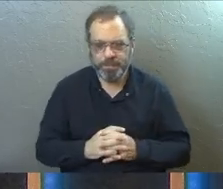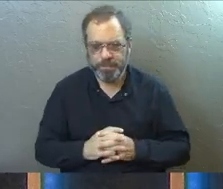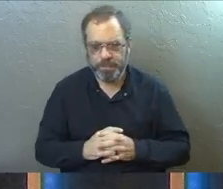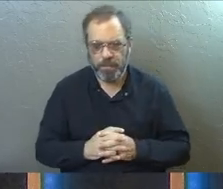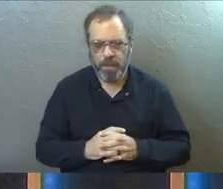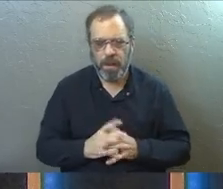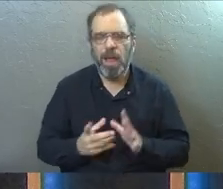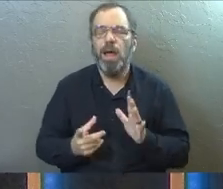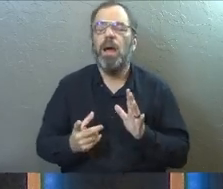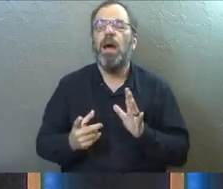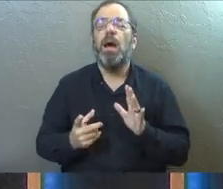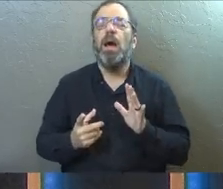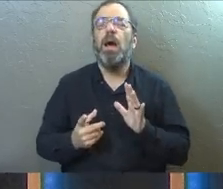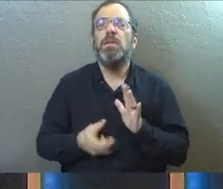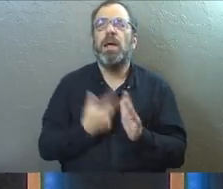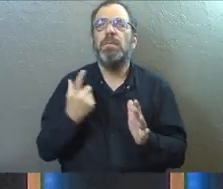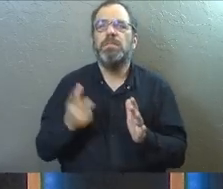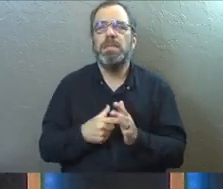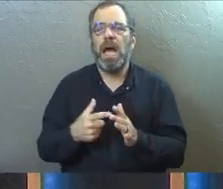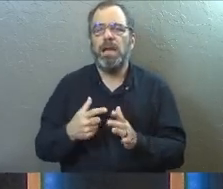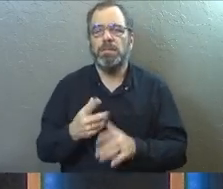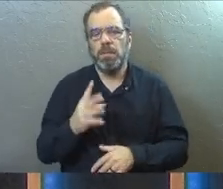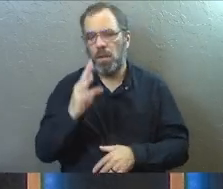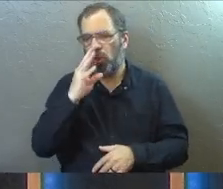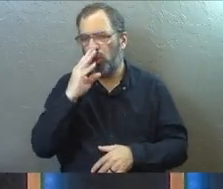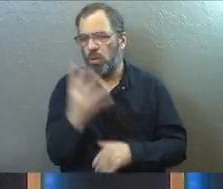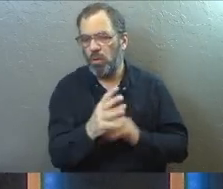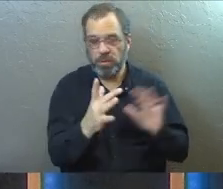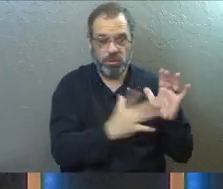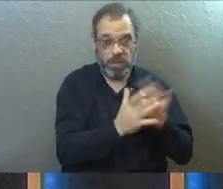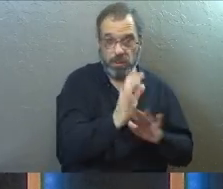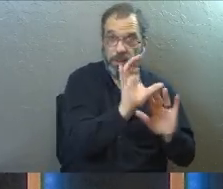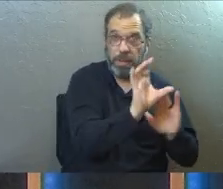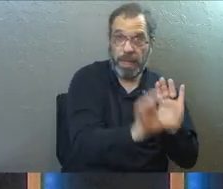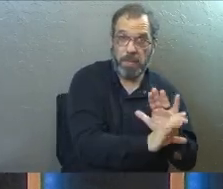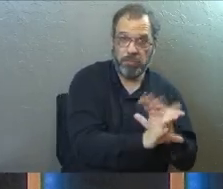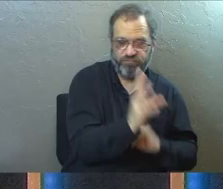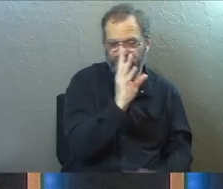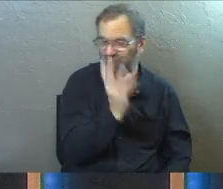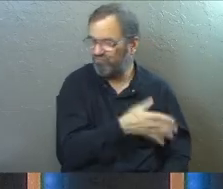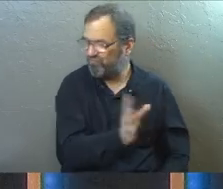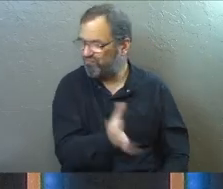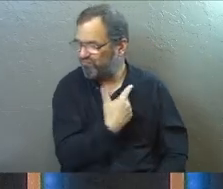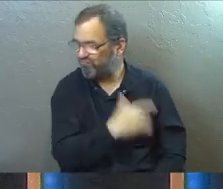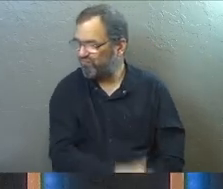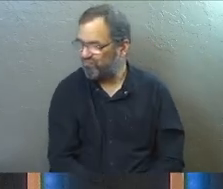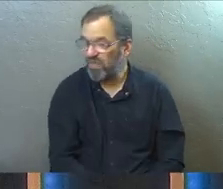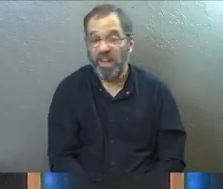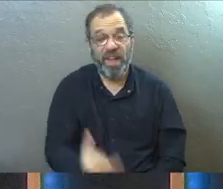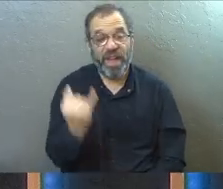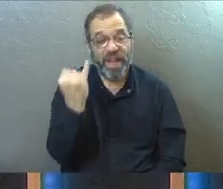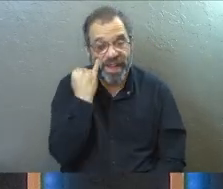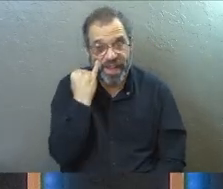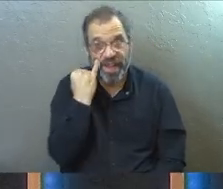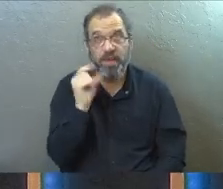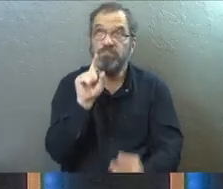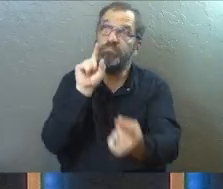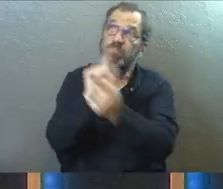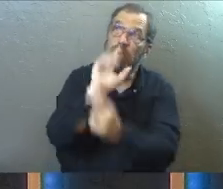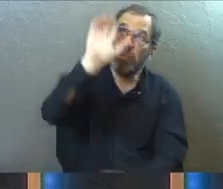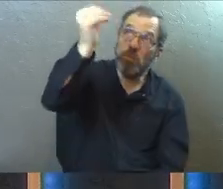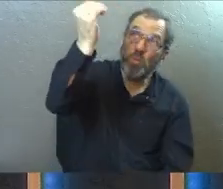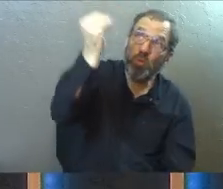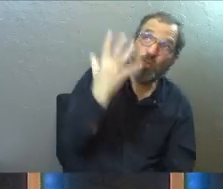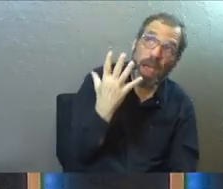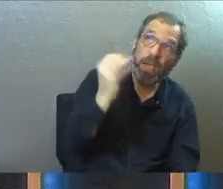There are times that we ignore the commands of Jesus Christ. We think that if we can come to a God of